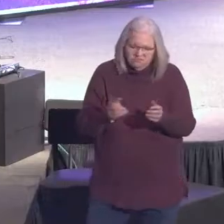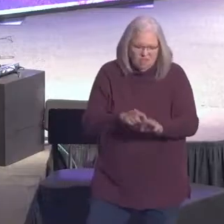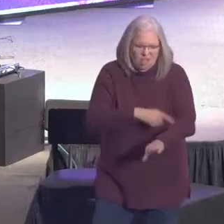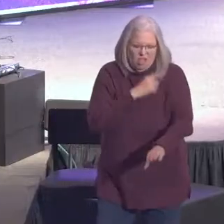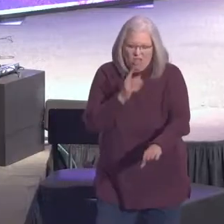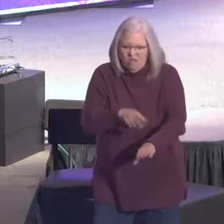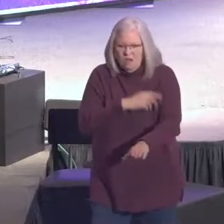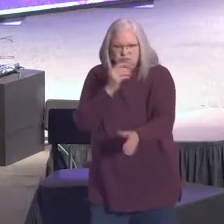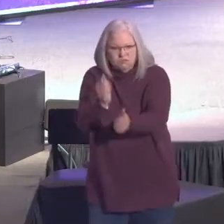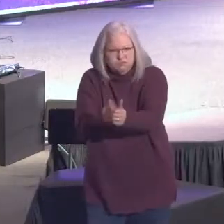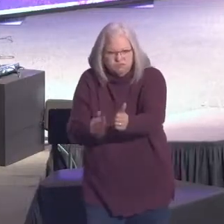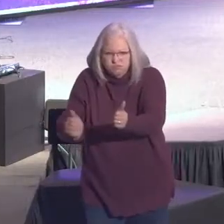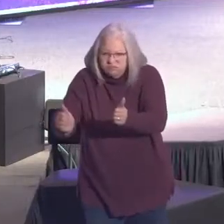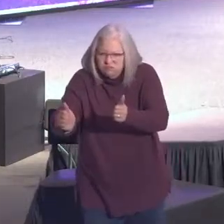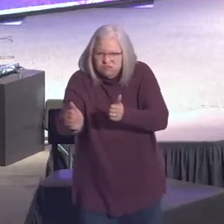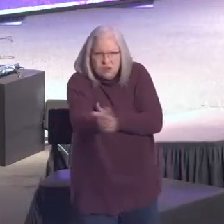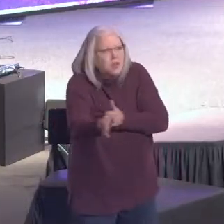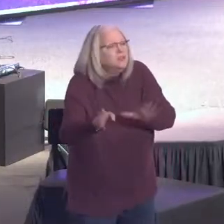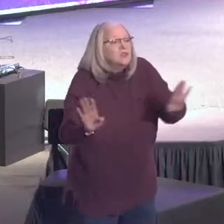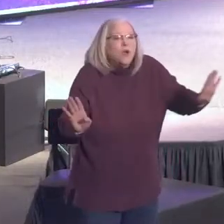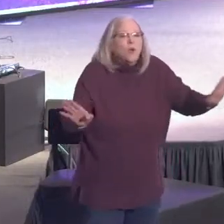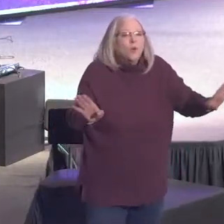And so listen, we cannot get comfortable.